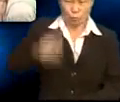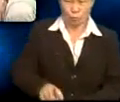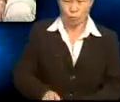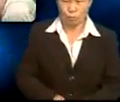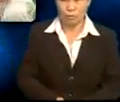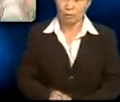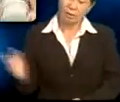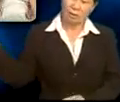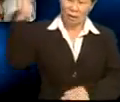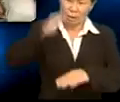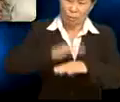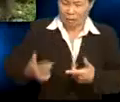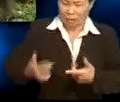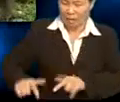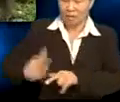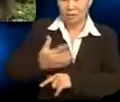Come on, let's go.